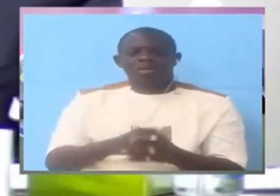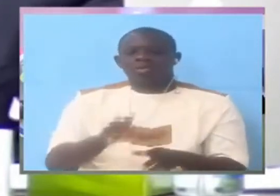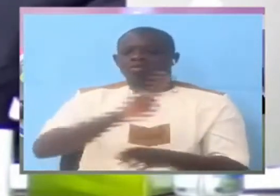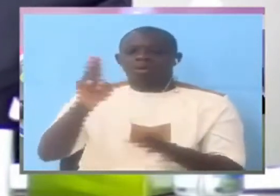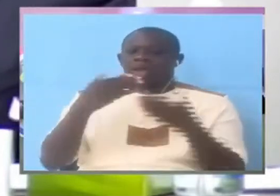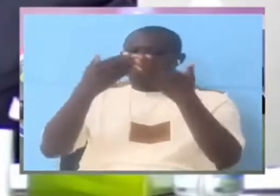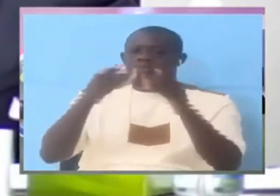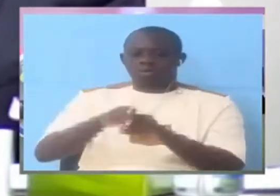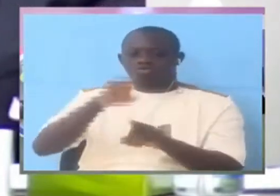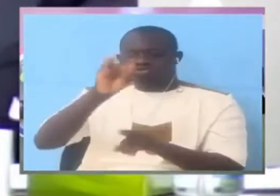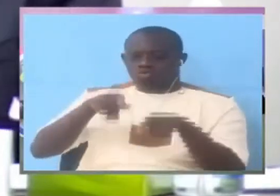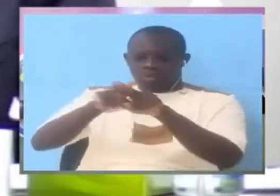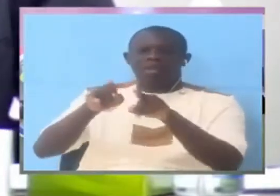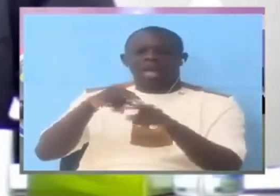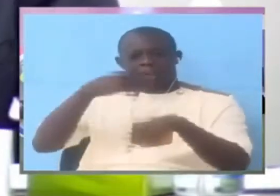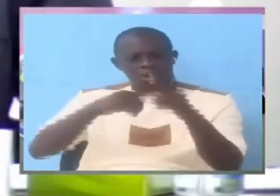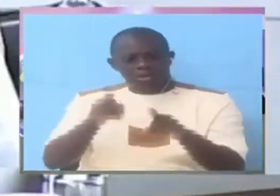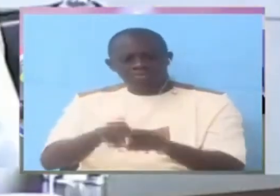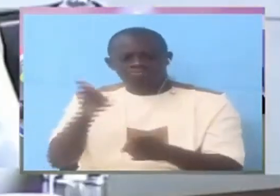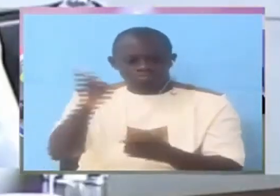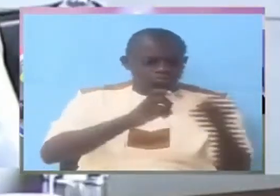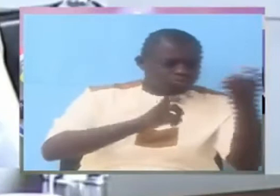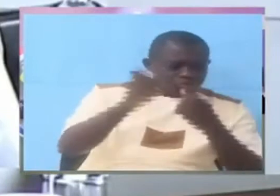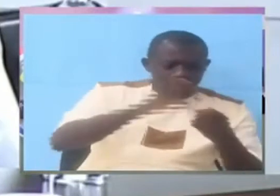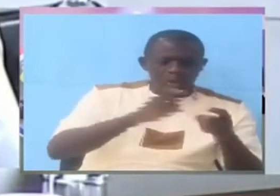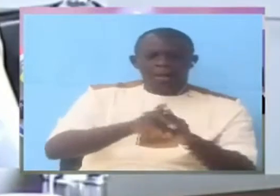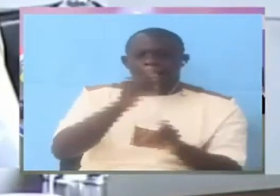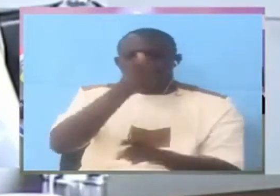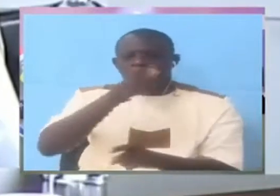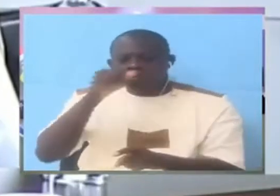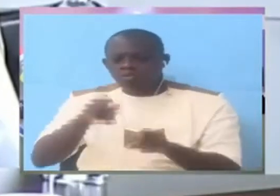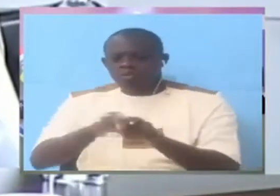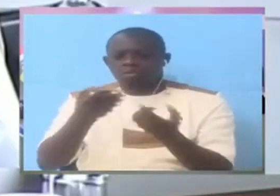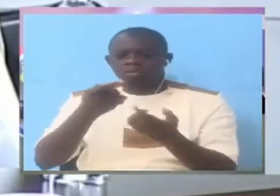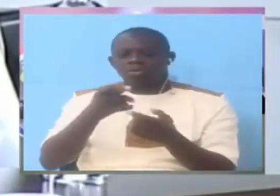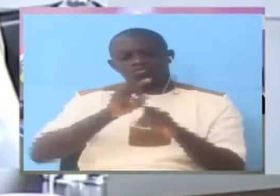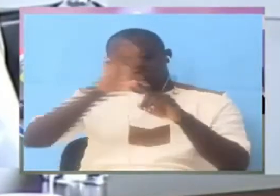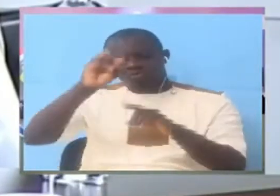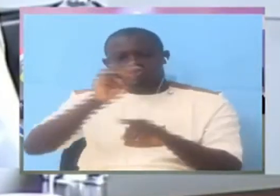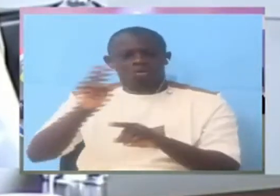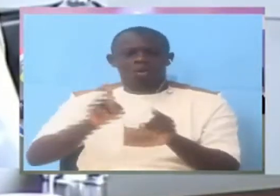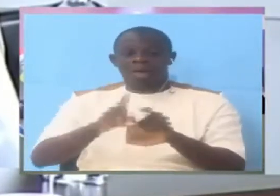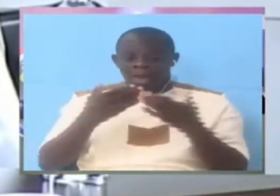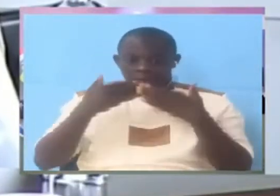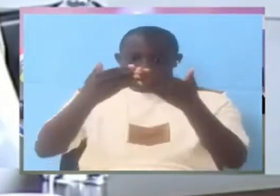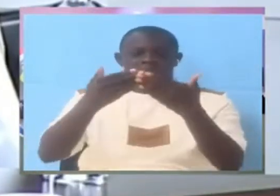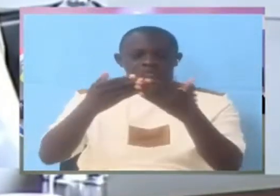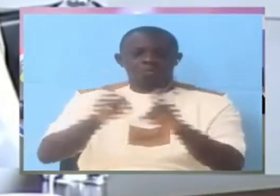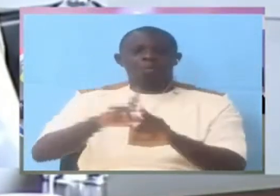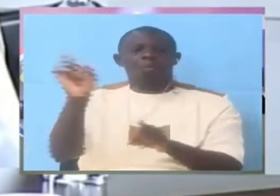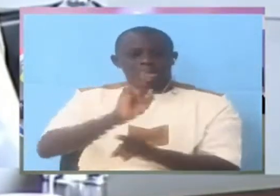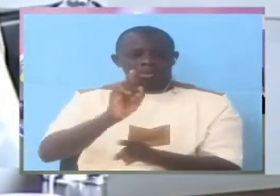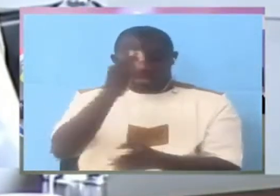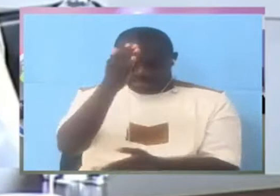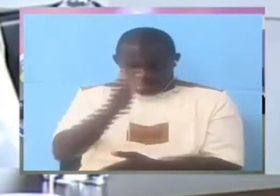deal with counter-espionage. Tell us what are their functions? That's the right name for them, counter